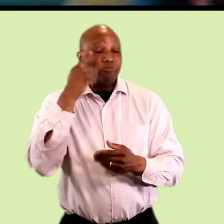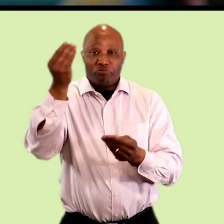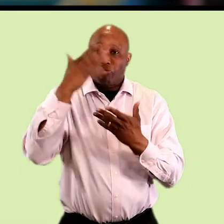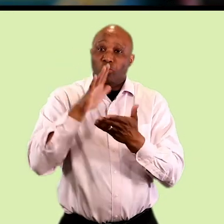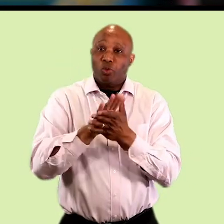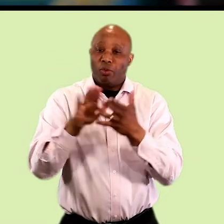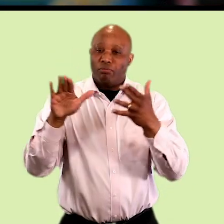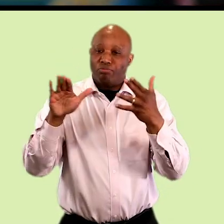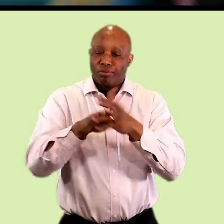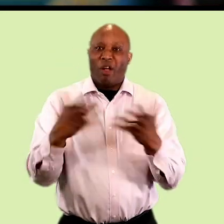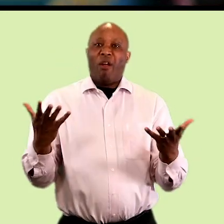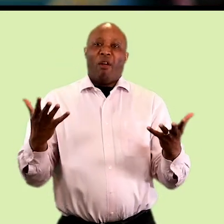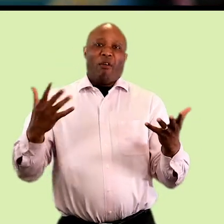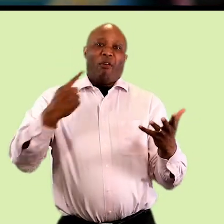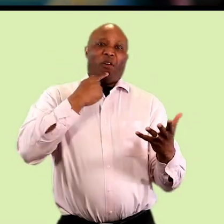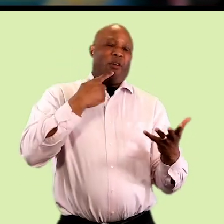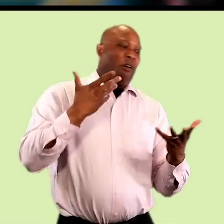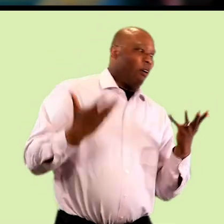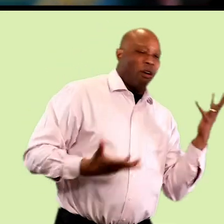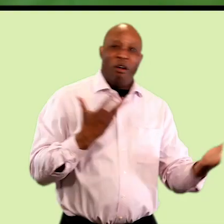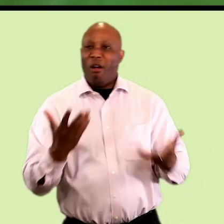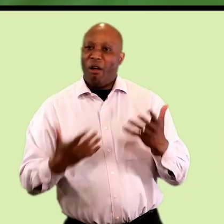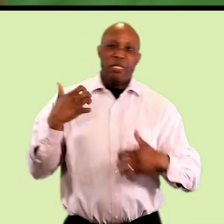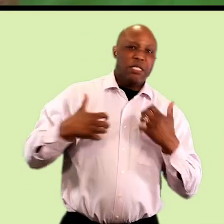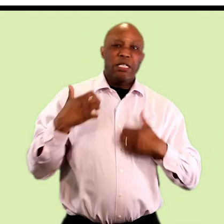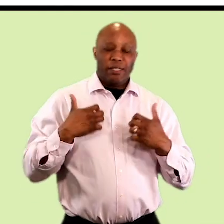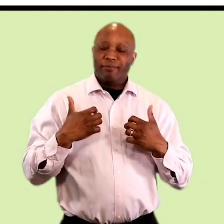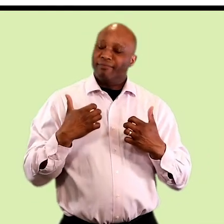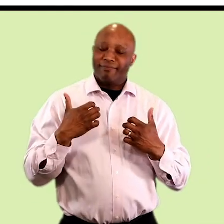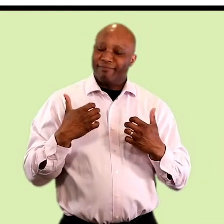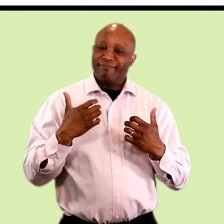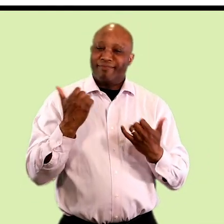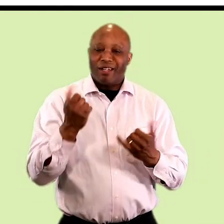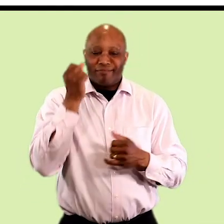forward to it every day. School vacation weeks are hard for him because he misses school so much.